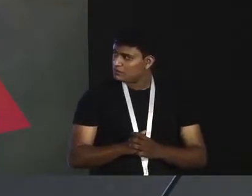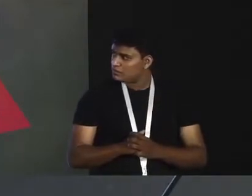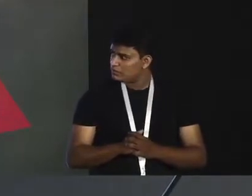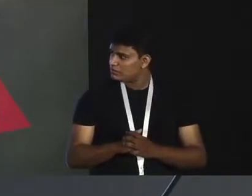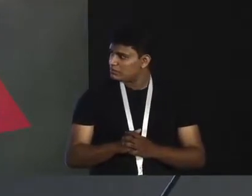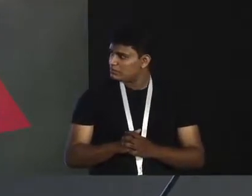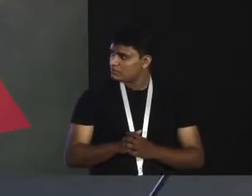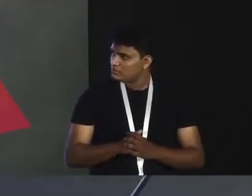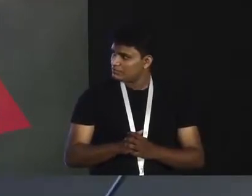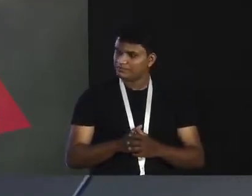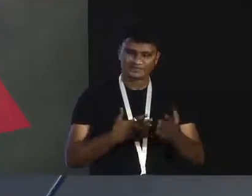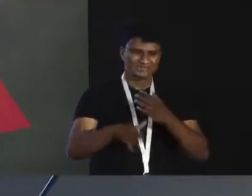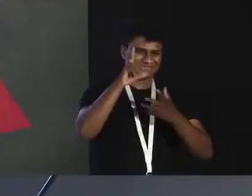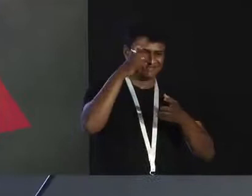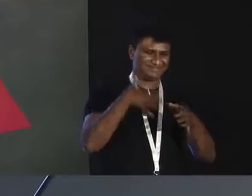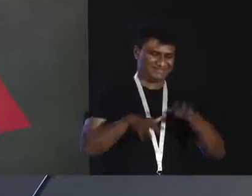Okay. Next.